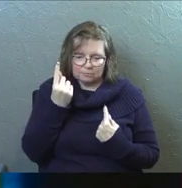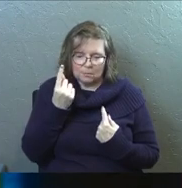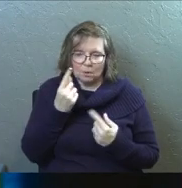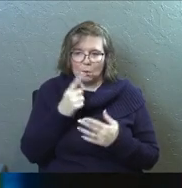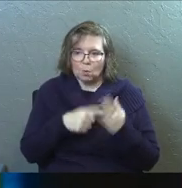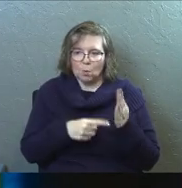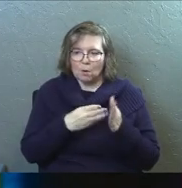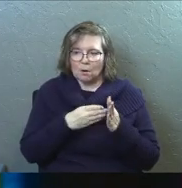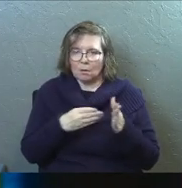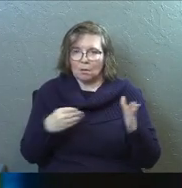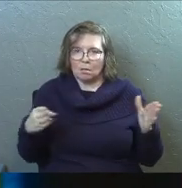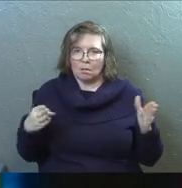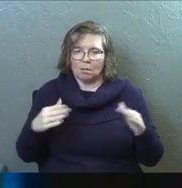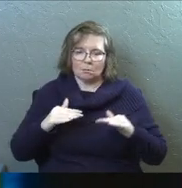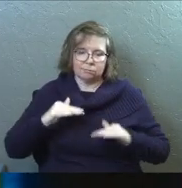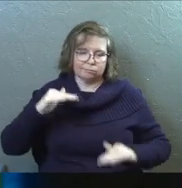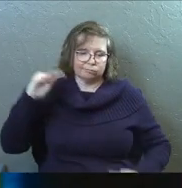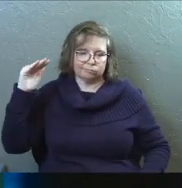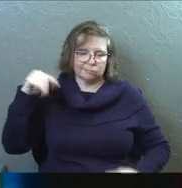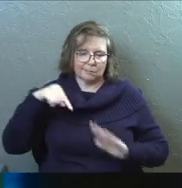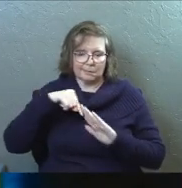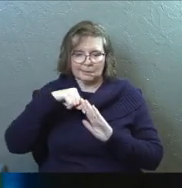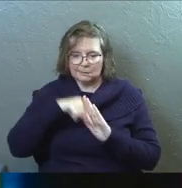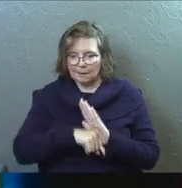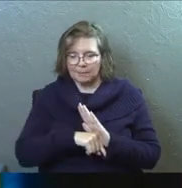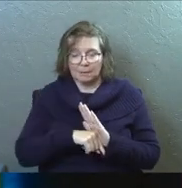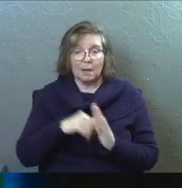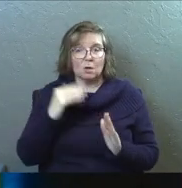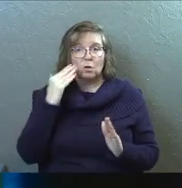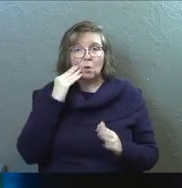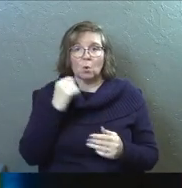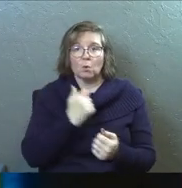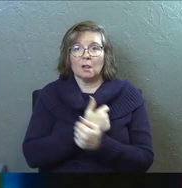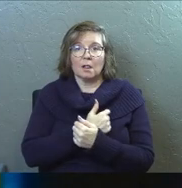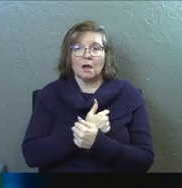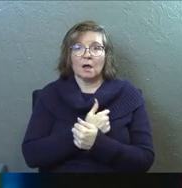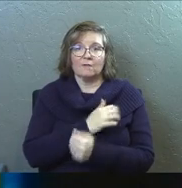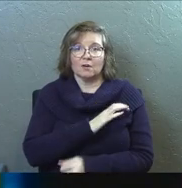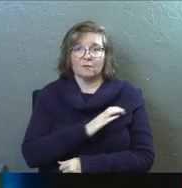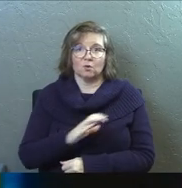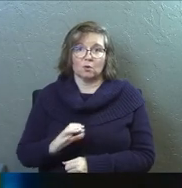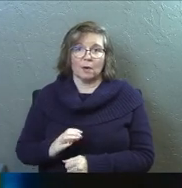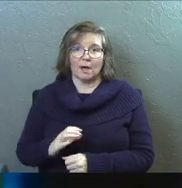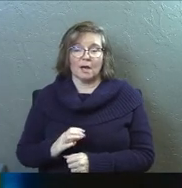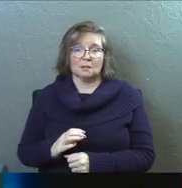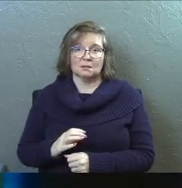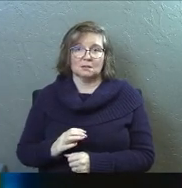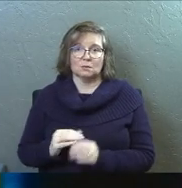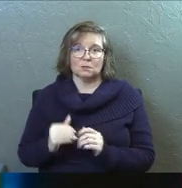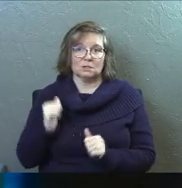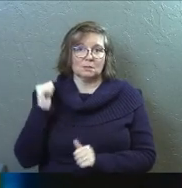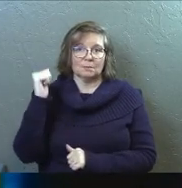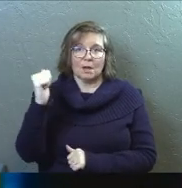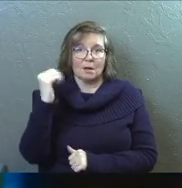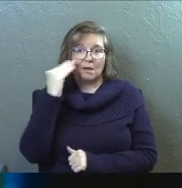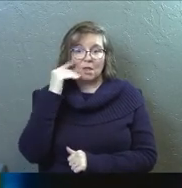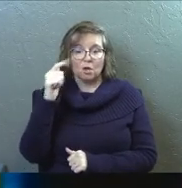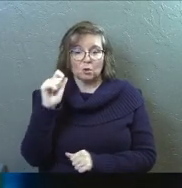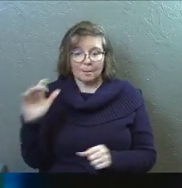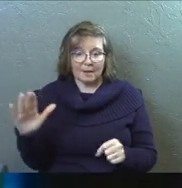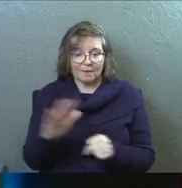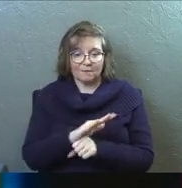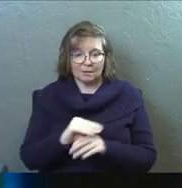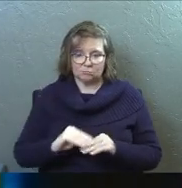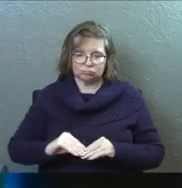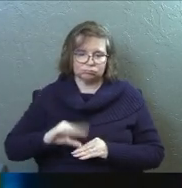breadth and length and height and depth and to know the love of Christ, which surpasses knowledge that you may be filled with